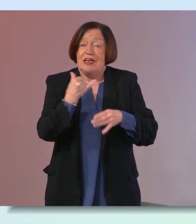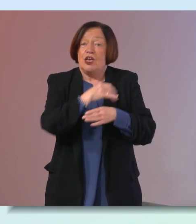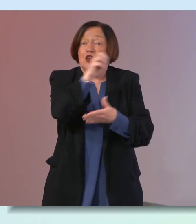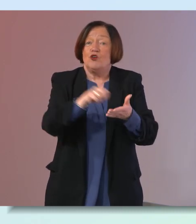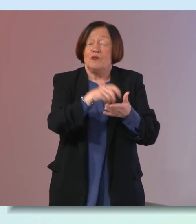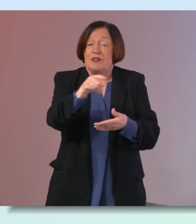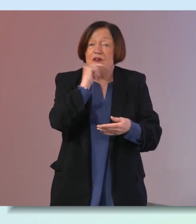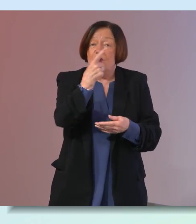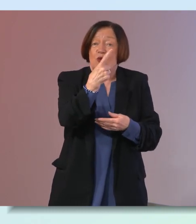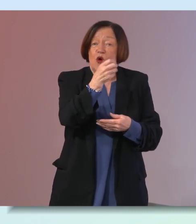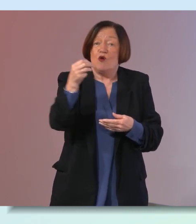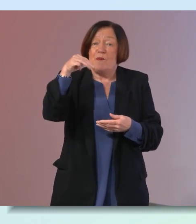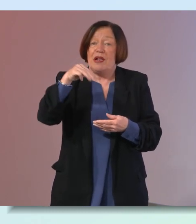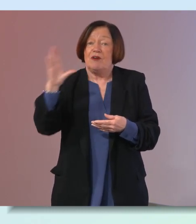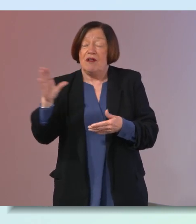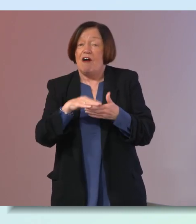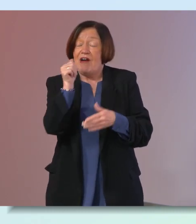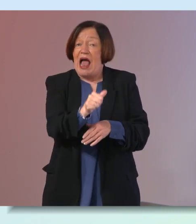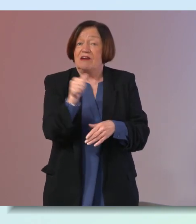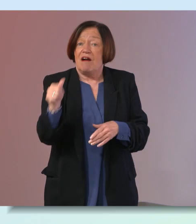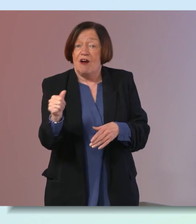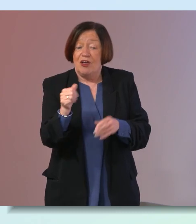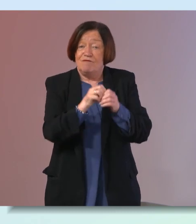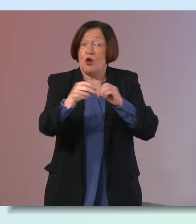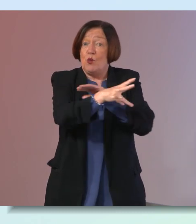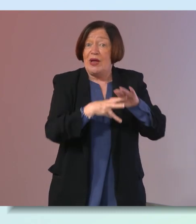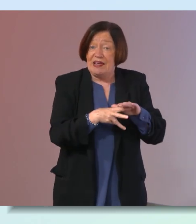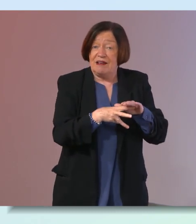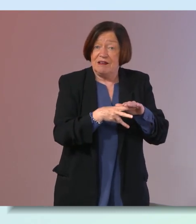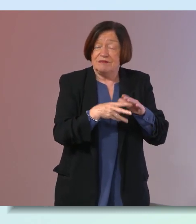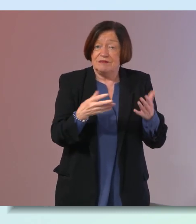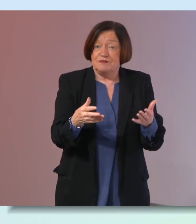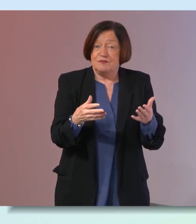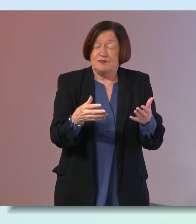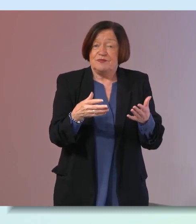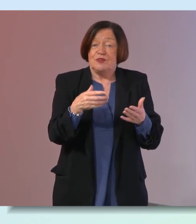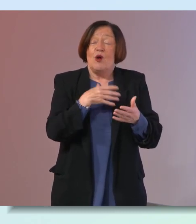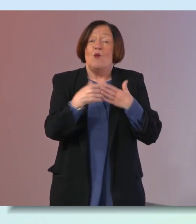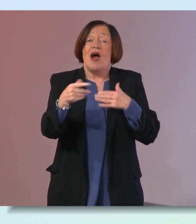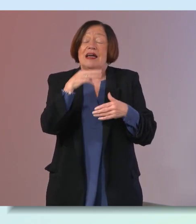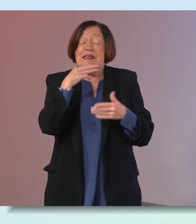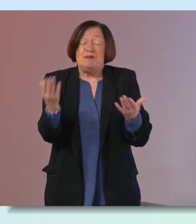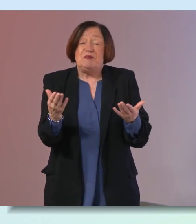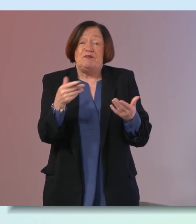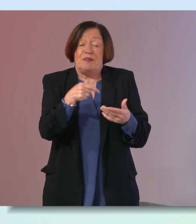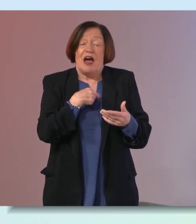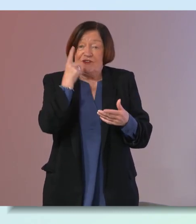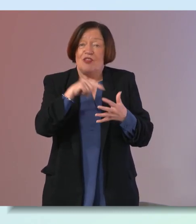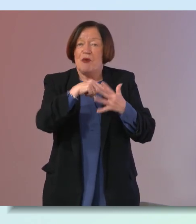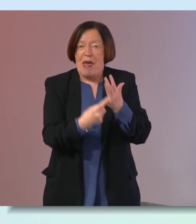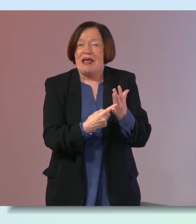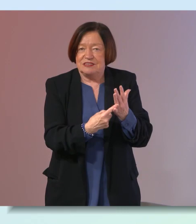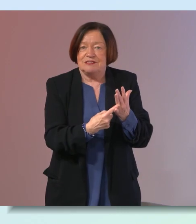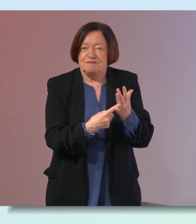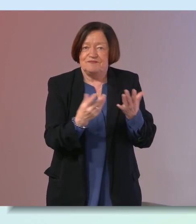they told us 100 milligrams of alcohol per week and it's like what so what that is i've i've i've done the math so you